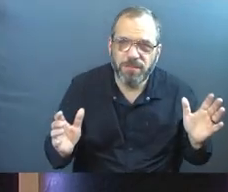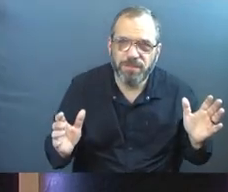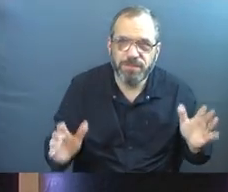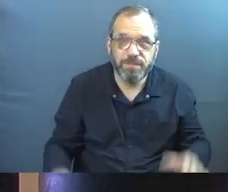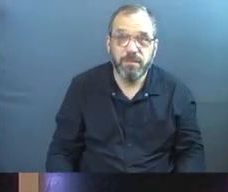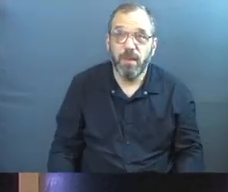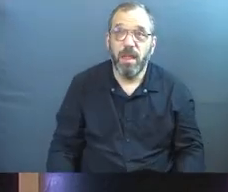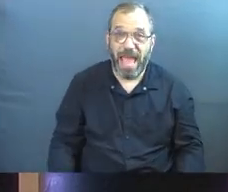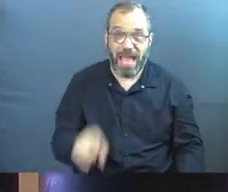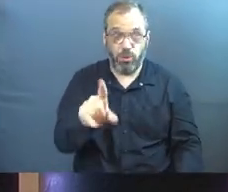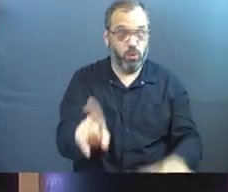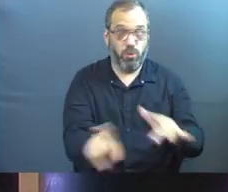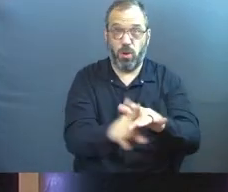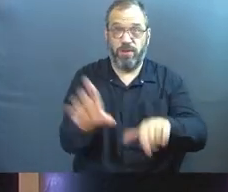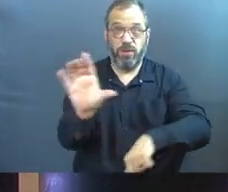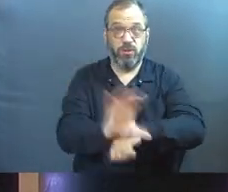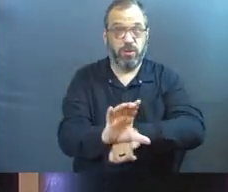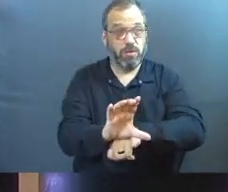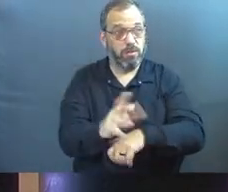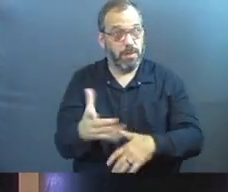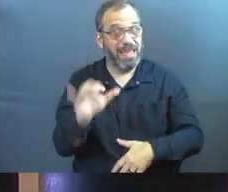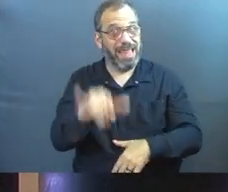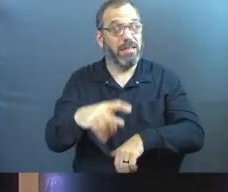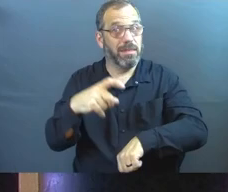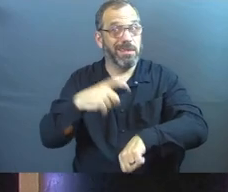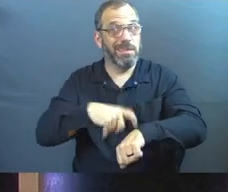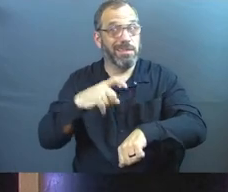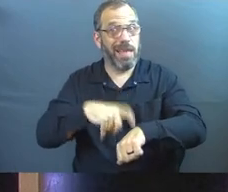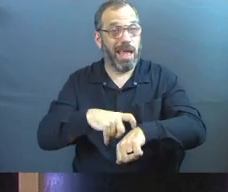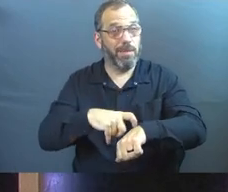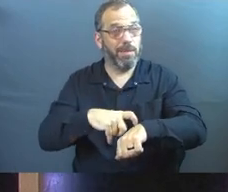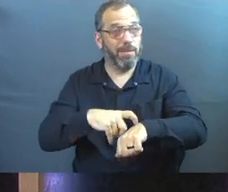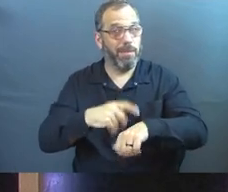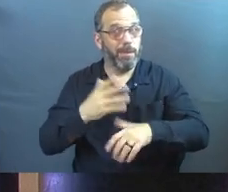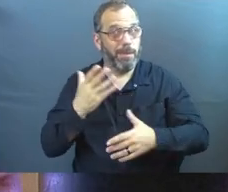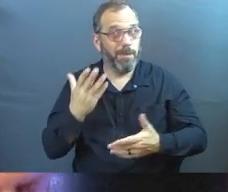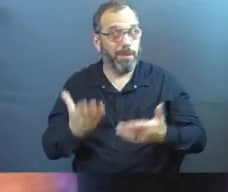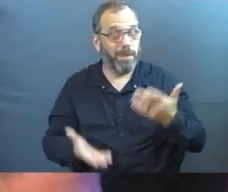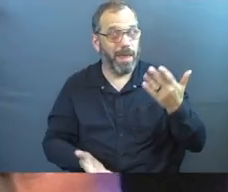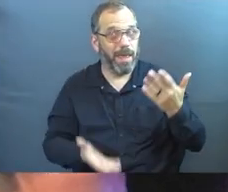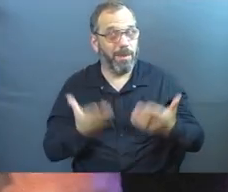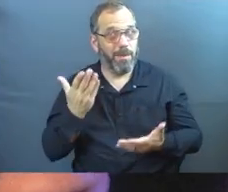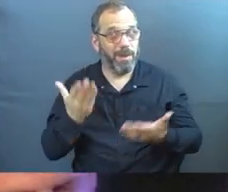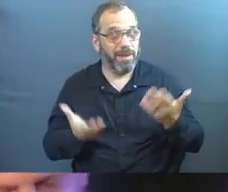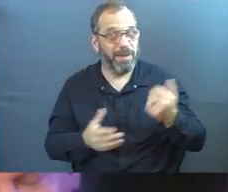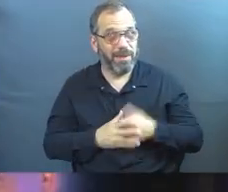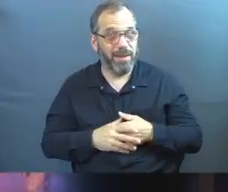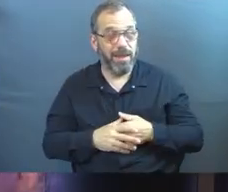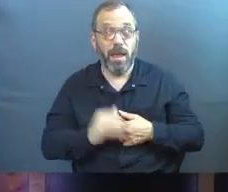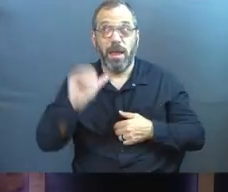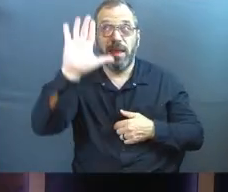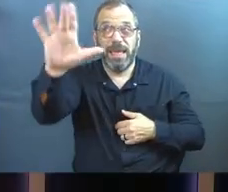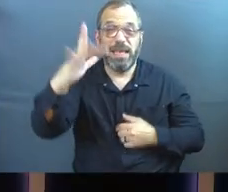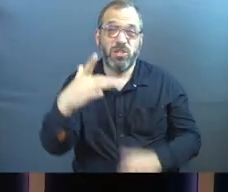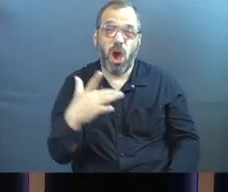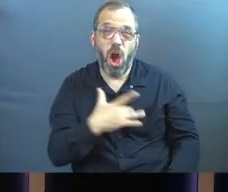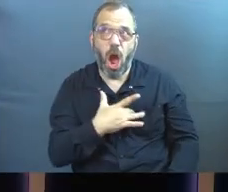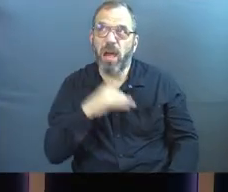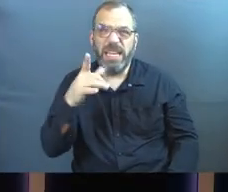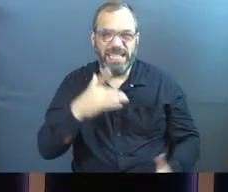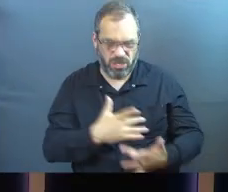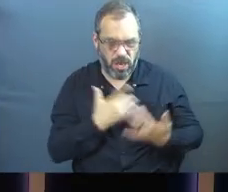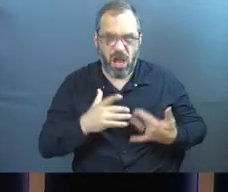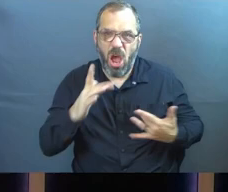And you even being here today might be a part of that. Maybe. The gigantic heart of God. And as